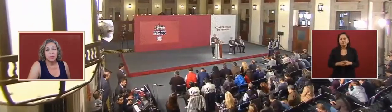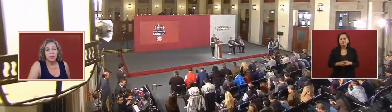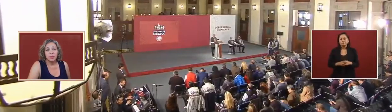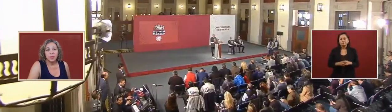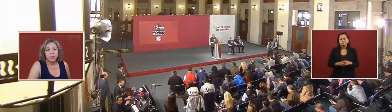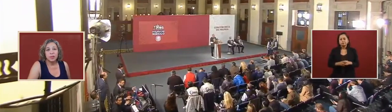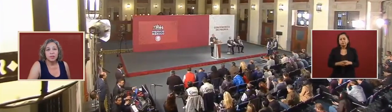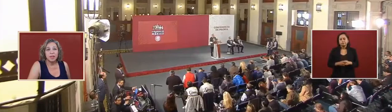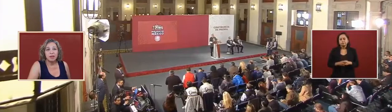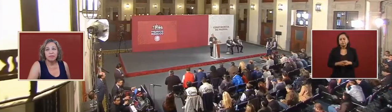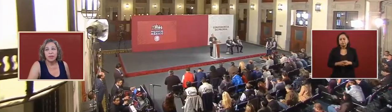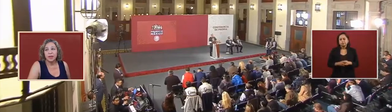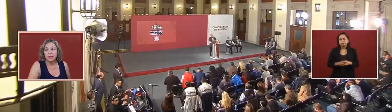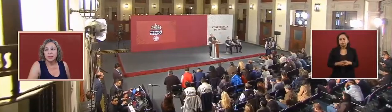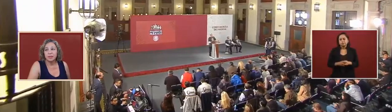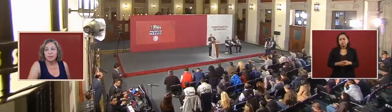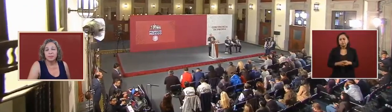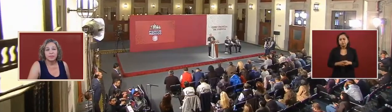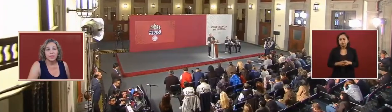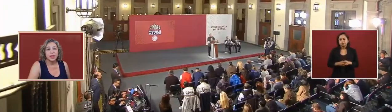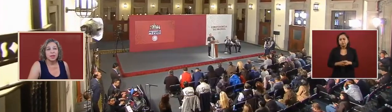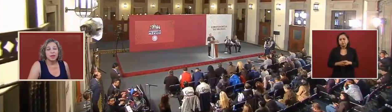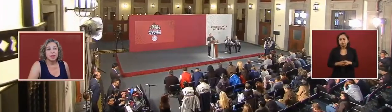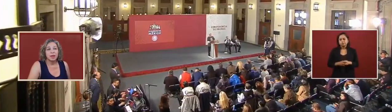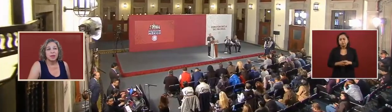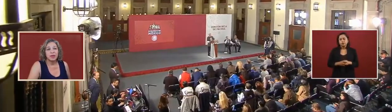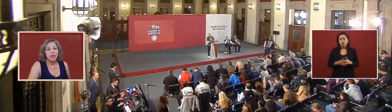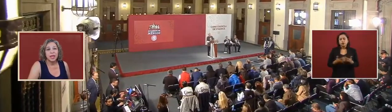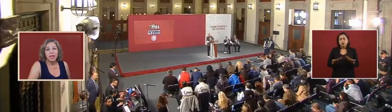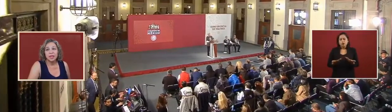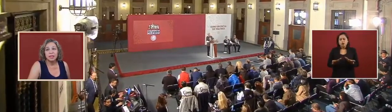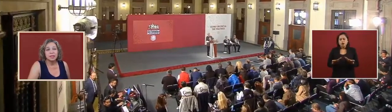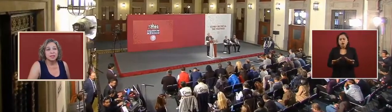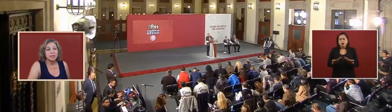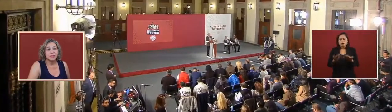with that effect hurricanes